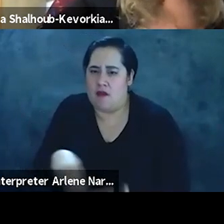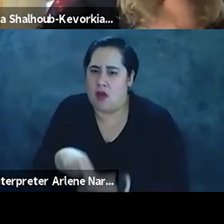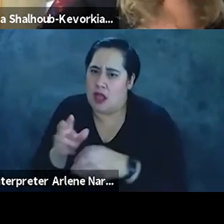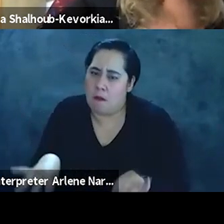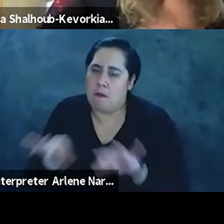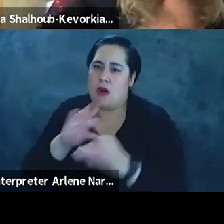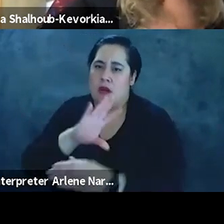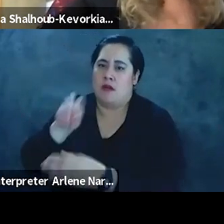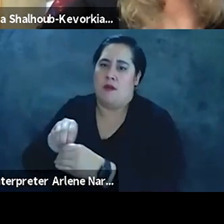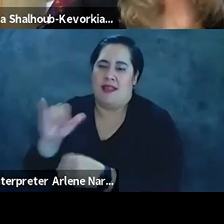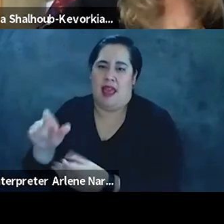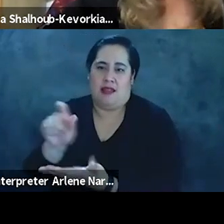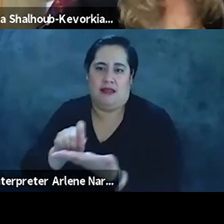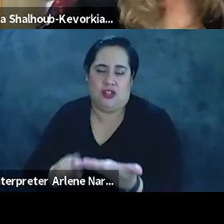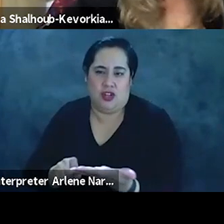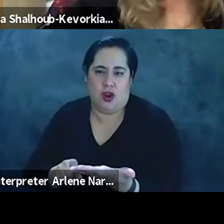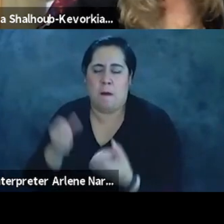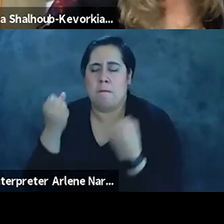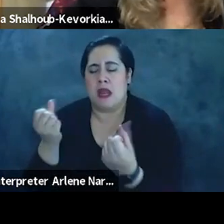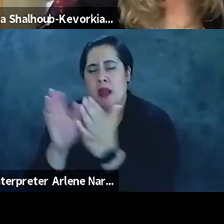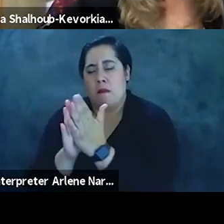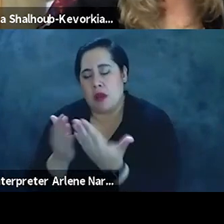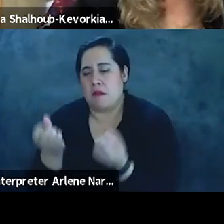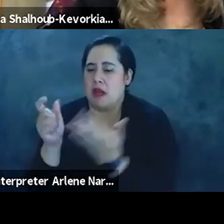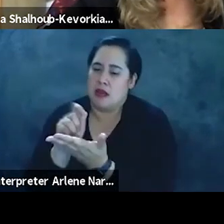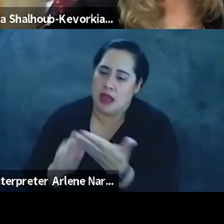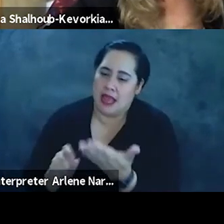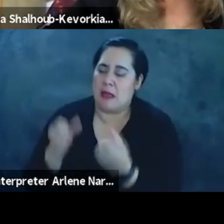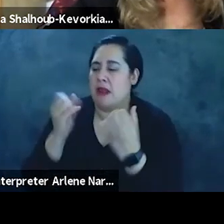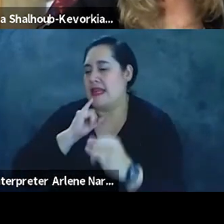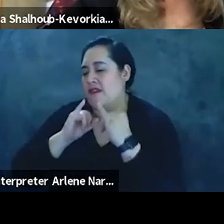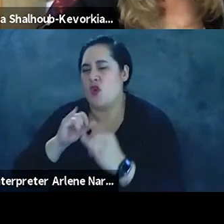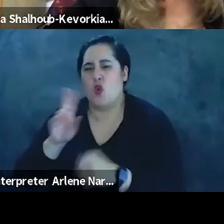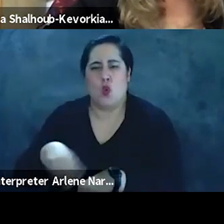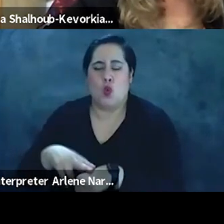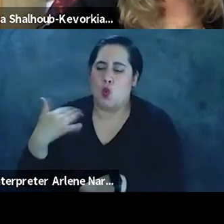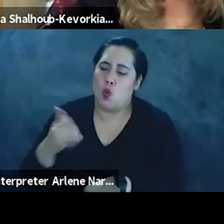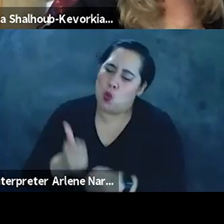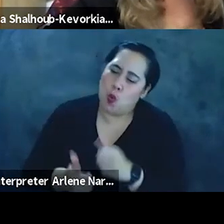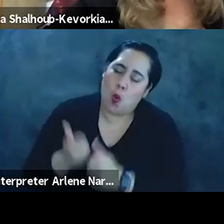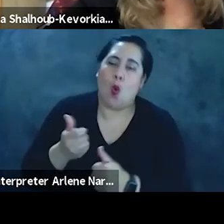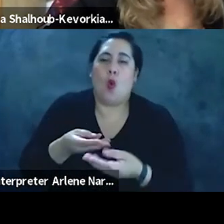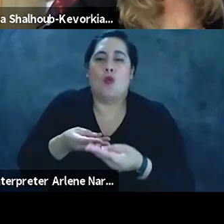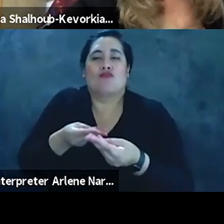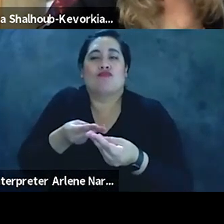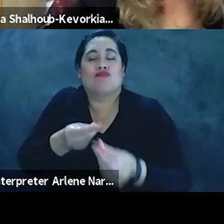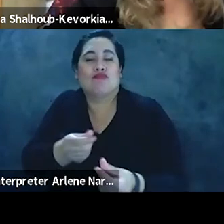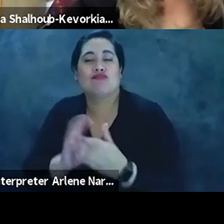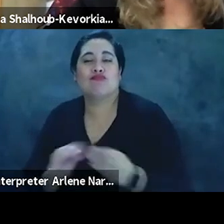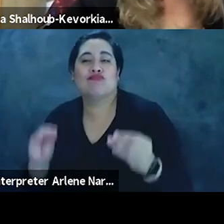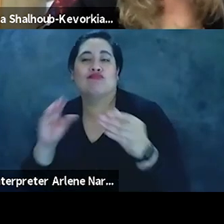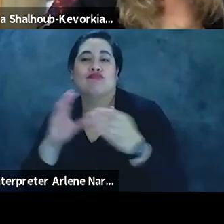contributor to that literature. Through his many books, essays, and interviews, he was, no doubt, one of the most eloquent narrators of Palestinian life